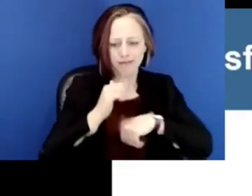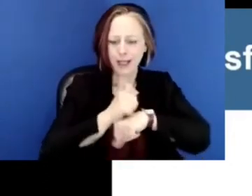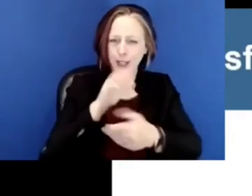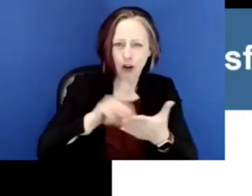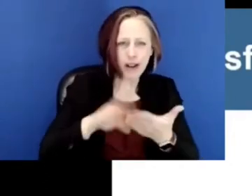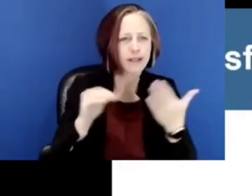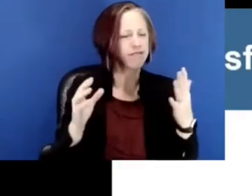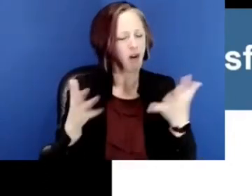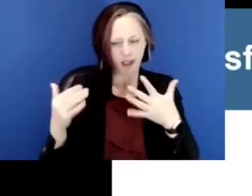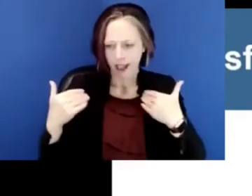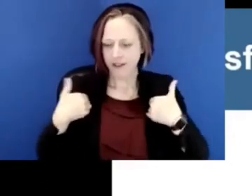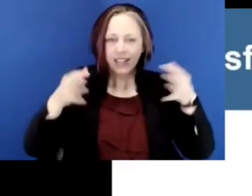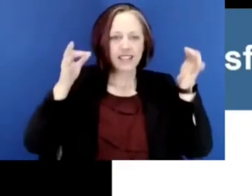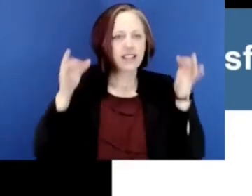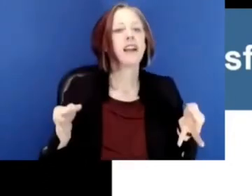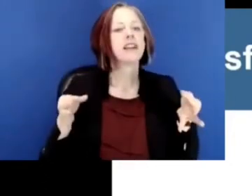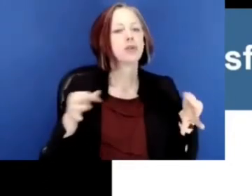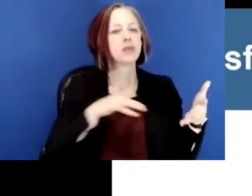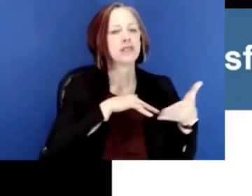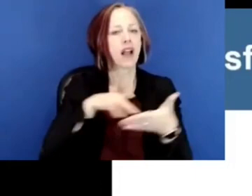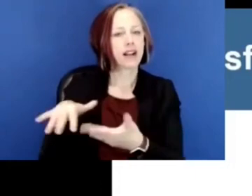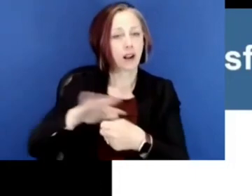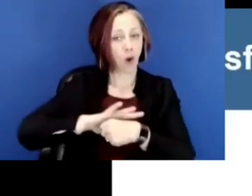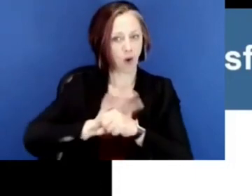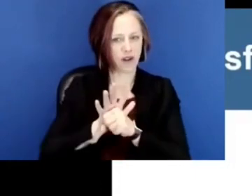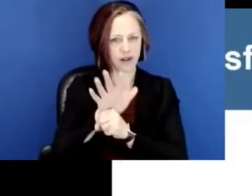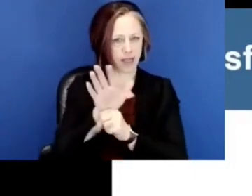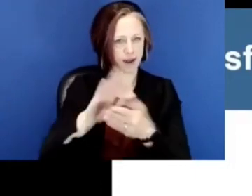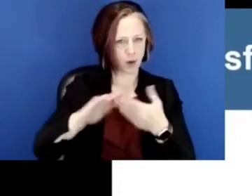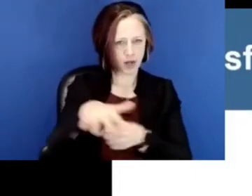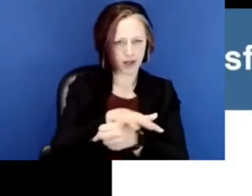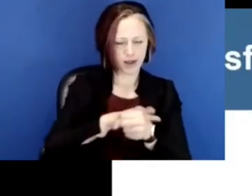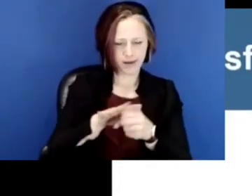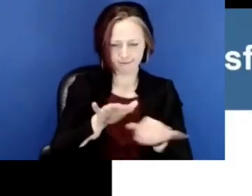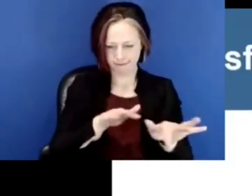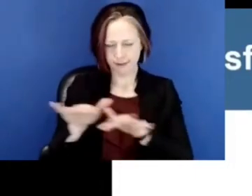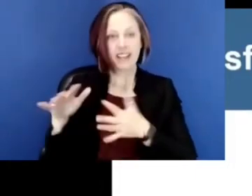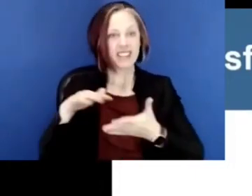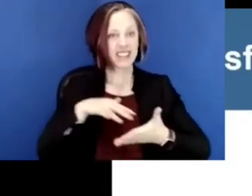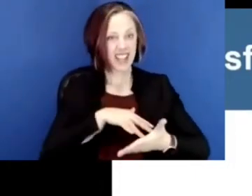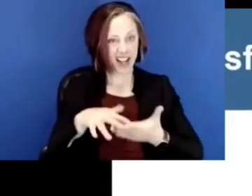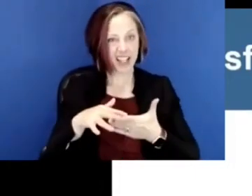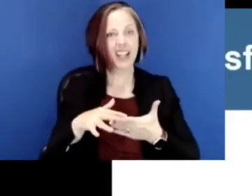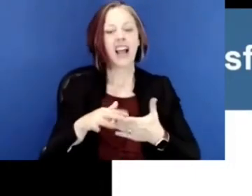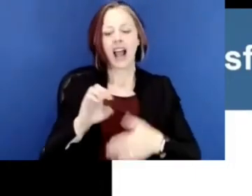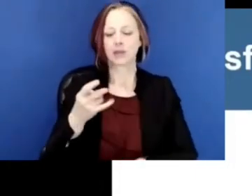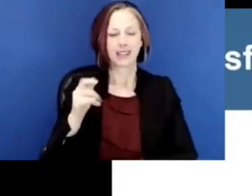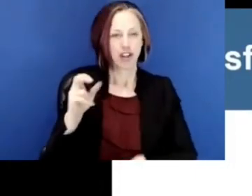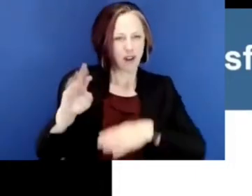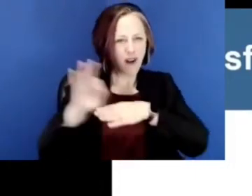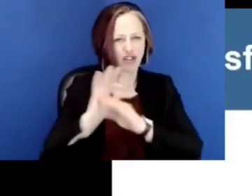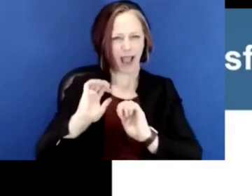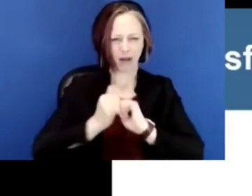project-based learning. Already they decided to study COVID in their community. And they studied exponential